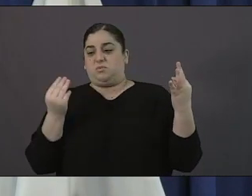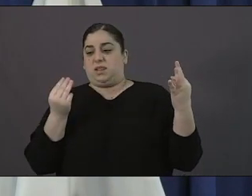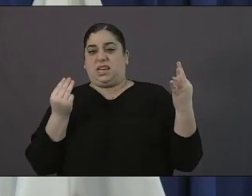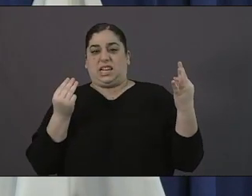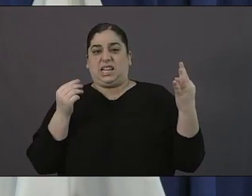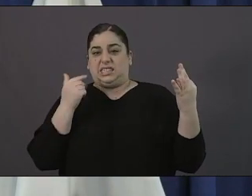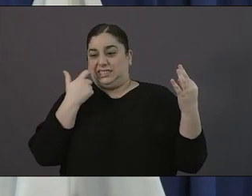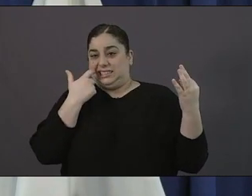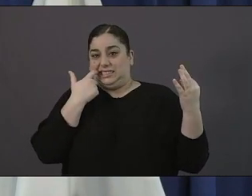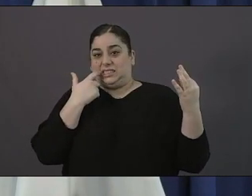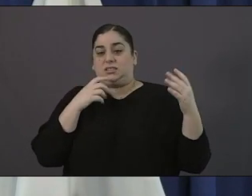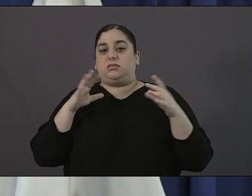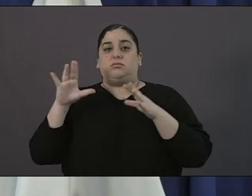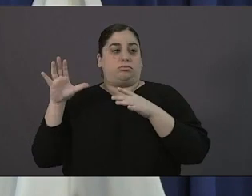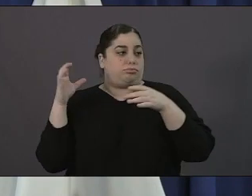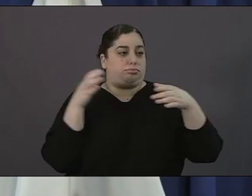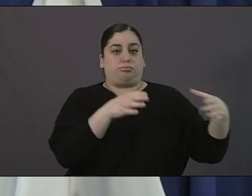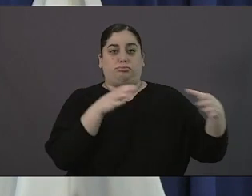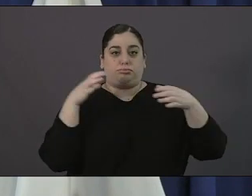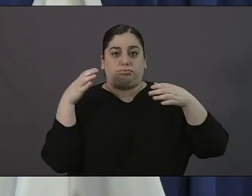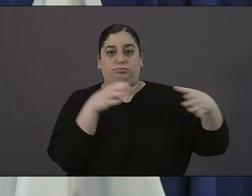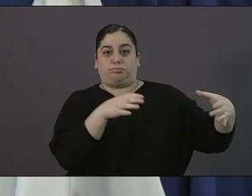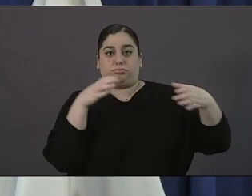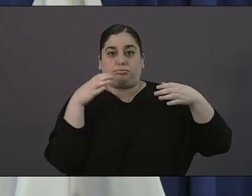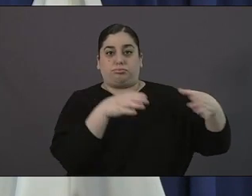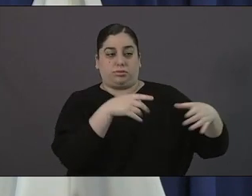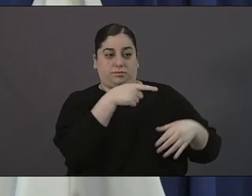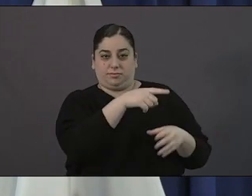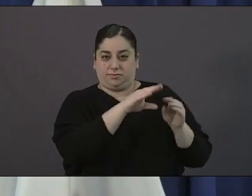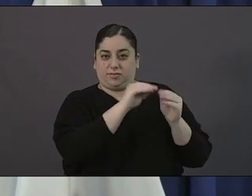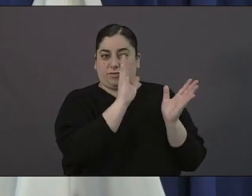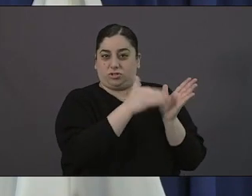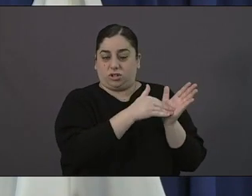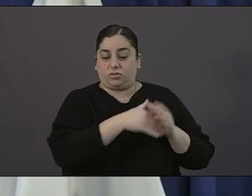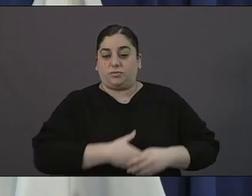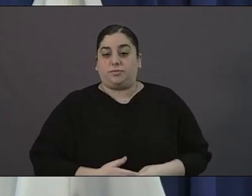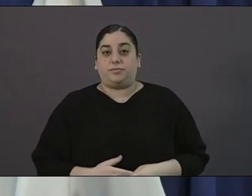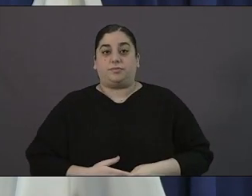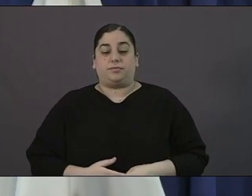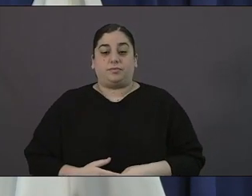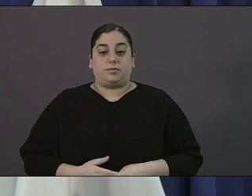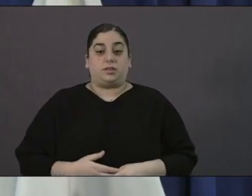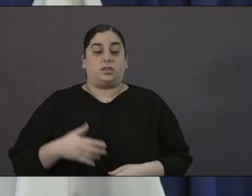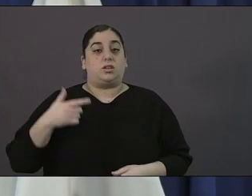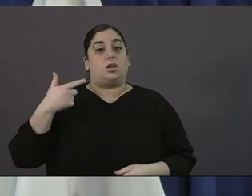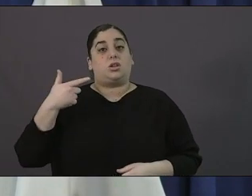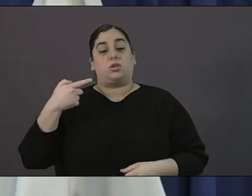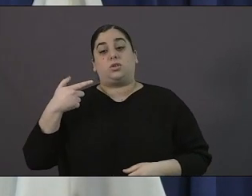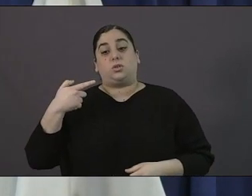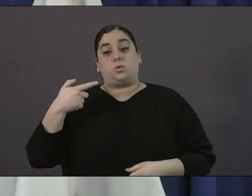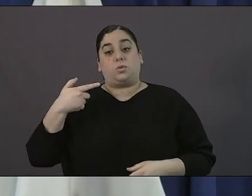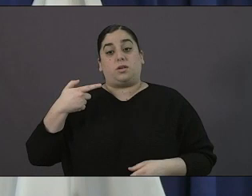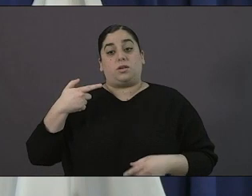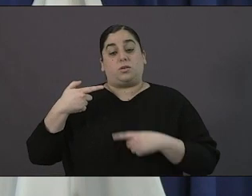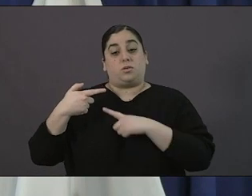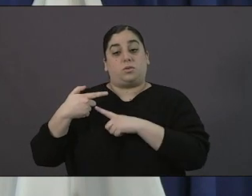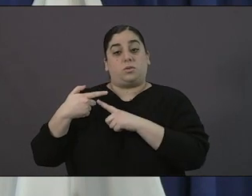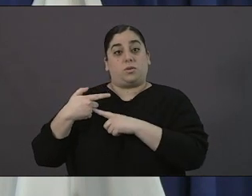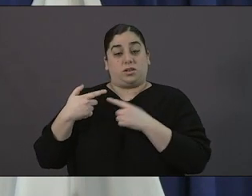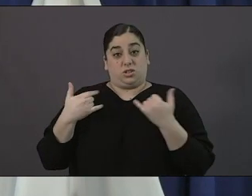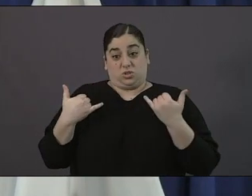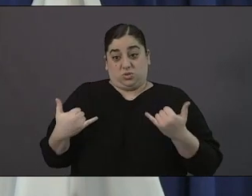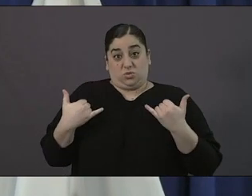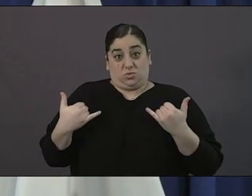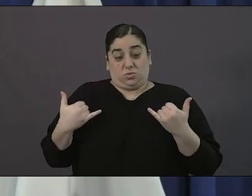outreach teams our police department's homeless outreach team working hand in hand together we had 21 folks brought inside today alone